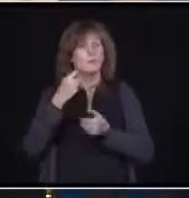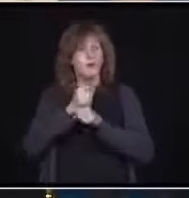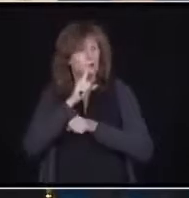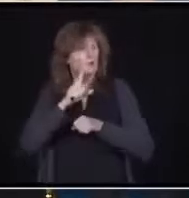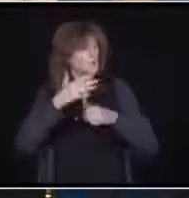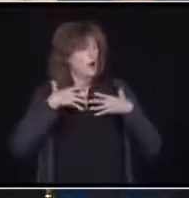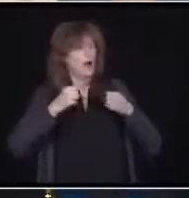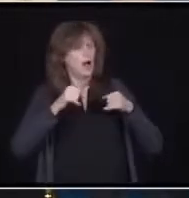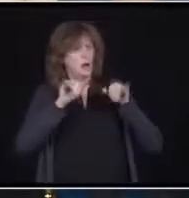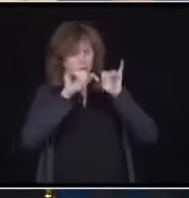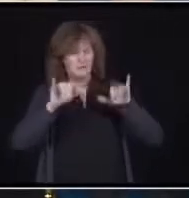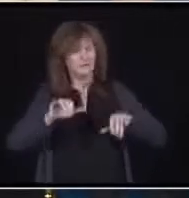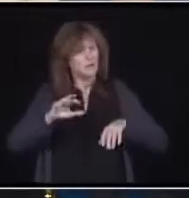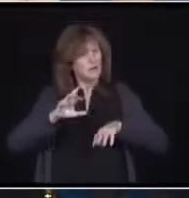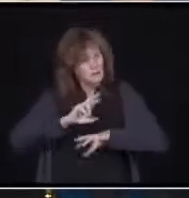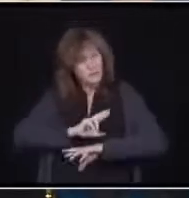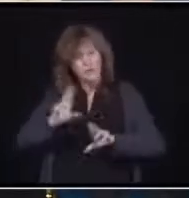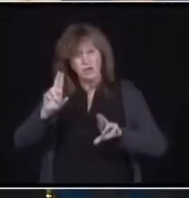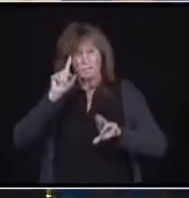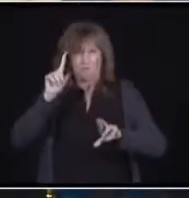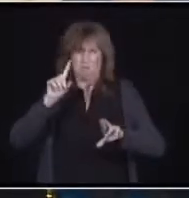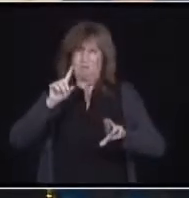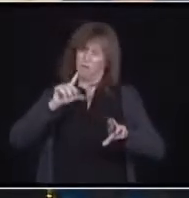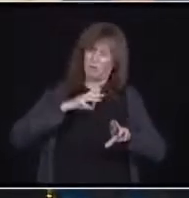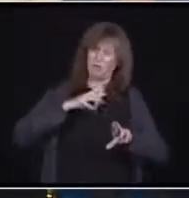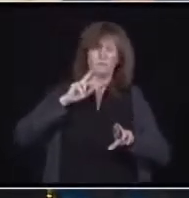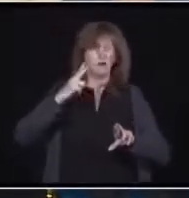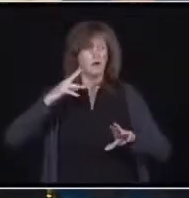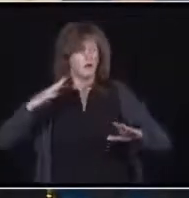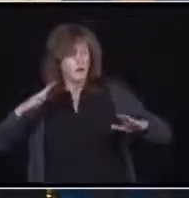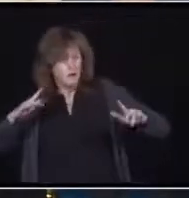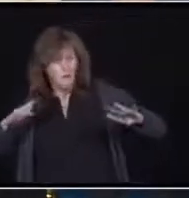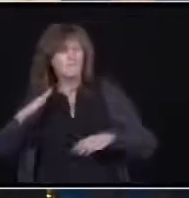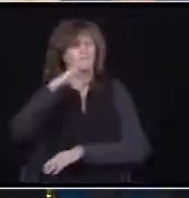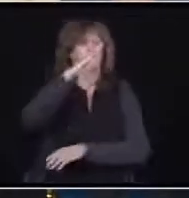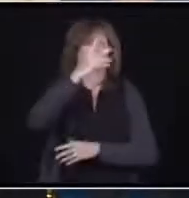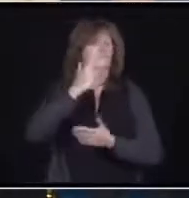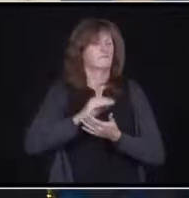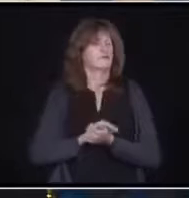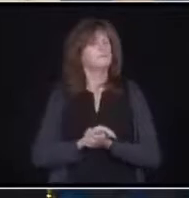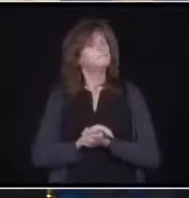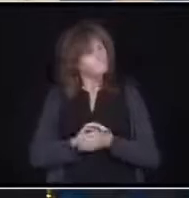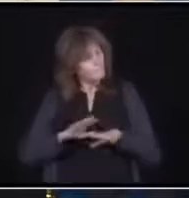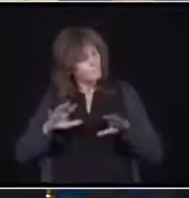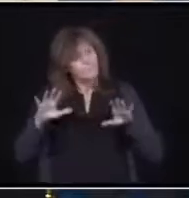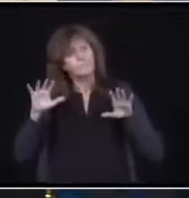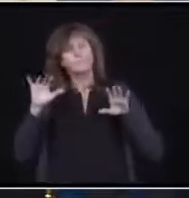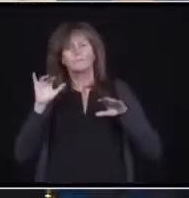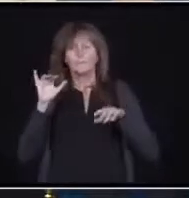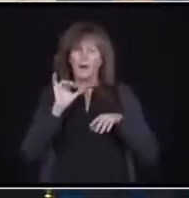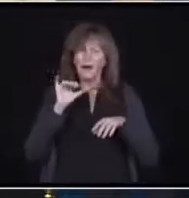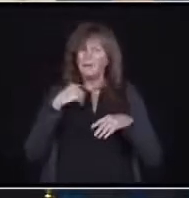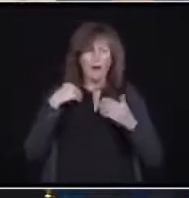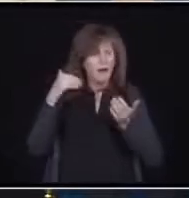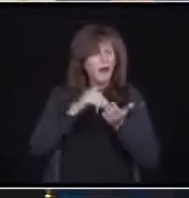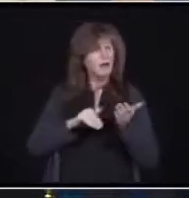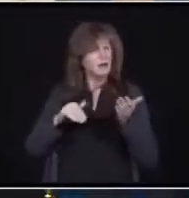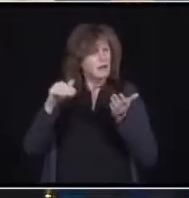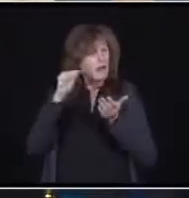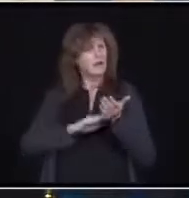for the second wave of COVID-19. But as I've said before, it's the people who make a difference in the fight.